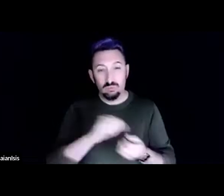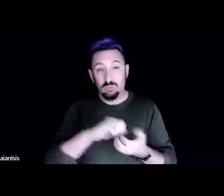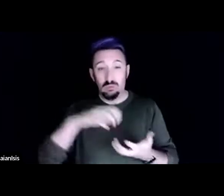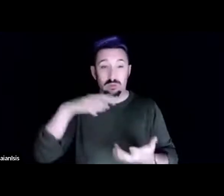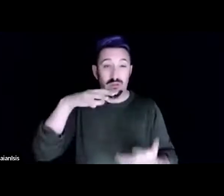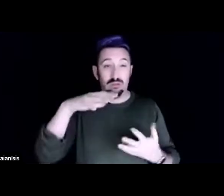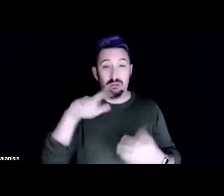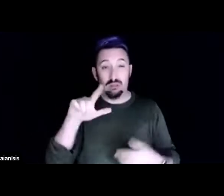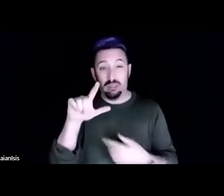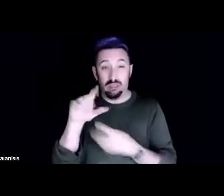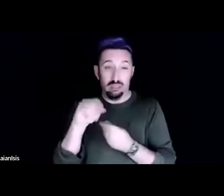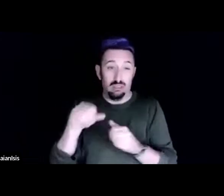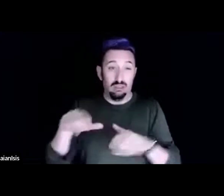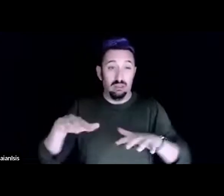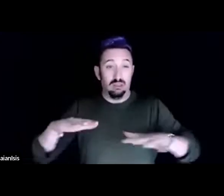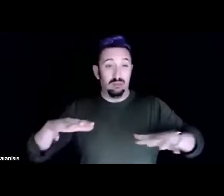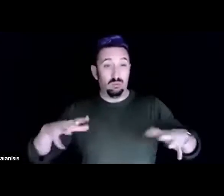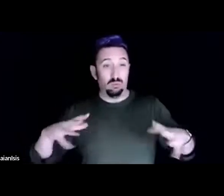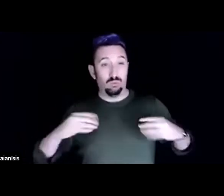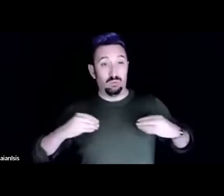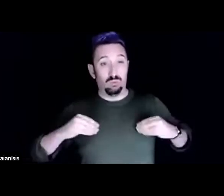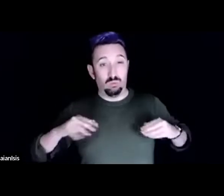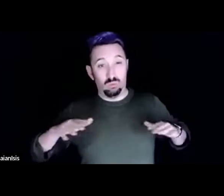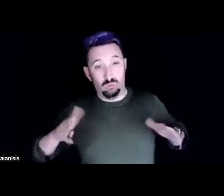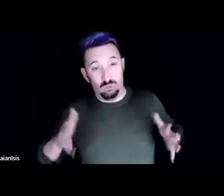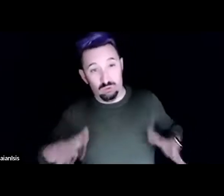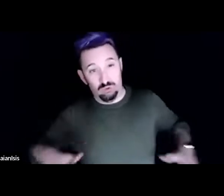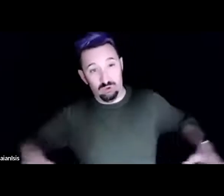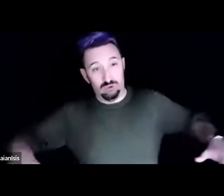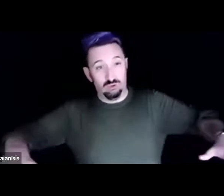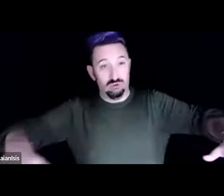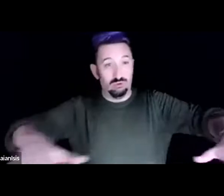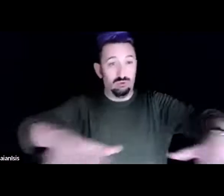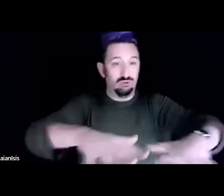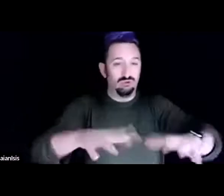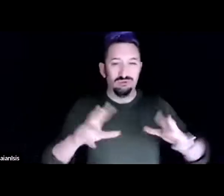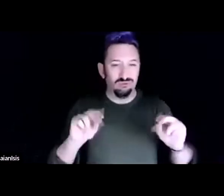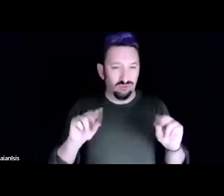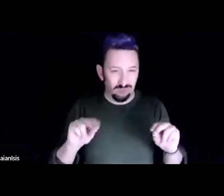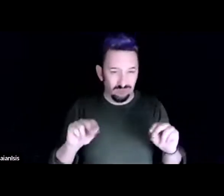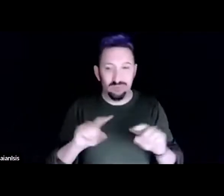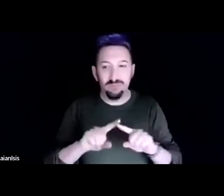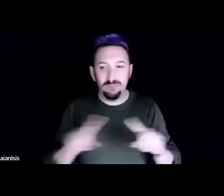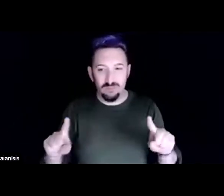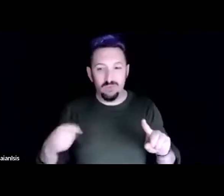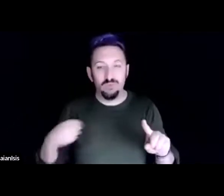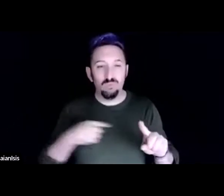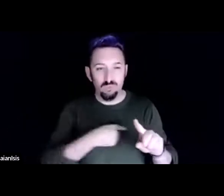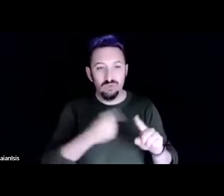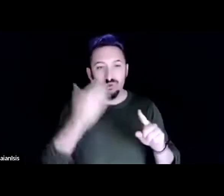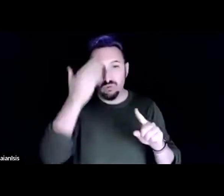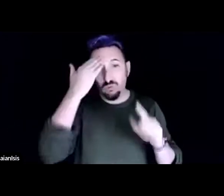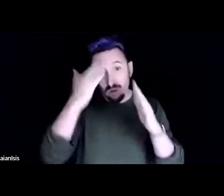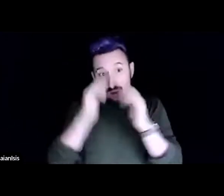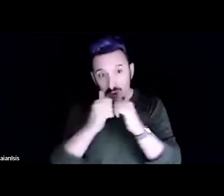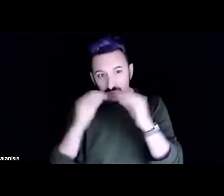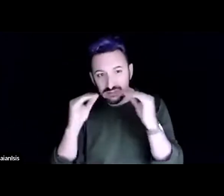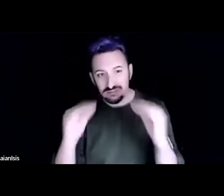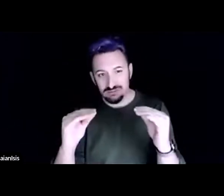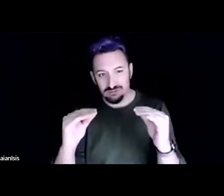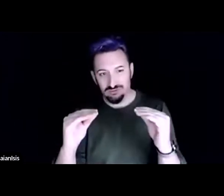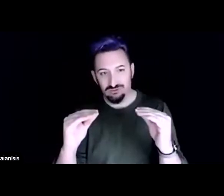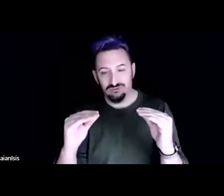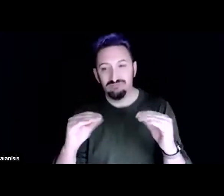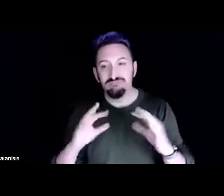billionaires who could go out and buy up massive amounts. But what we do know how to do is teach people. So I began thinking about